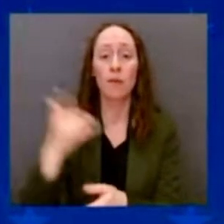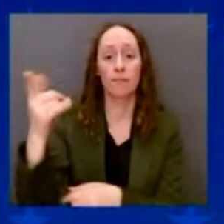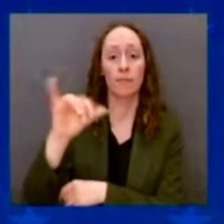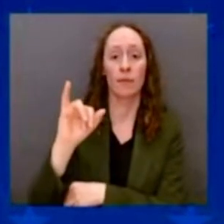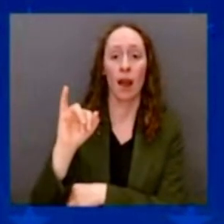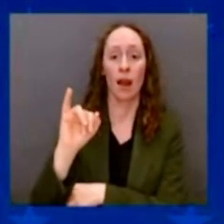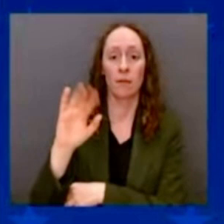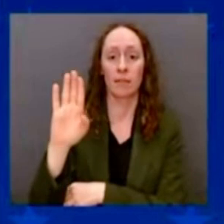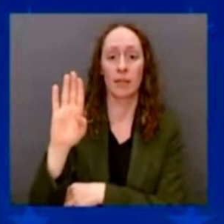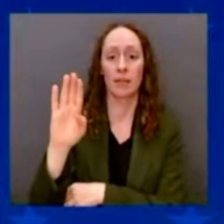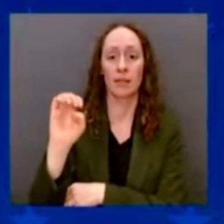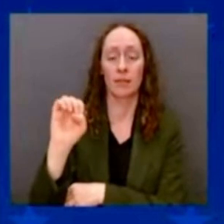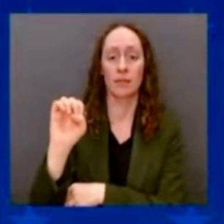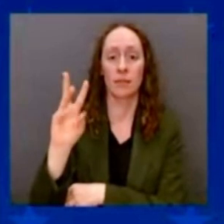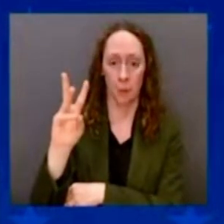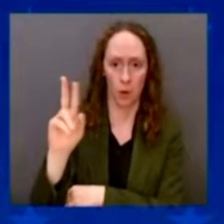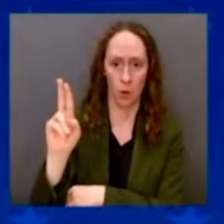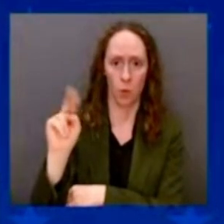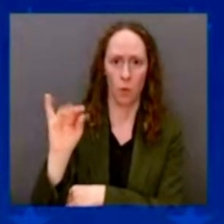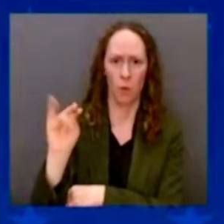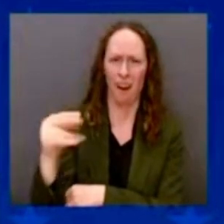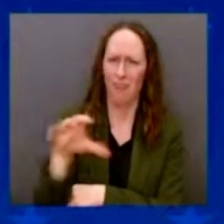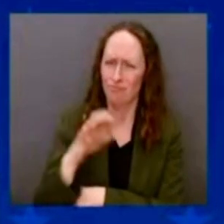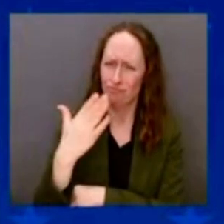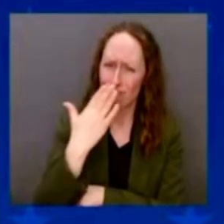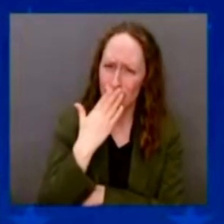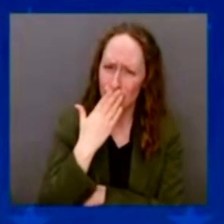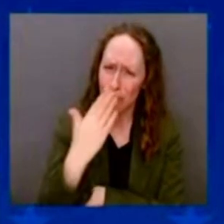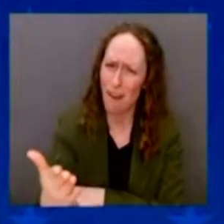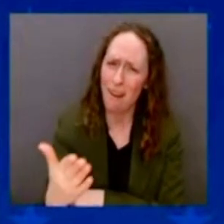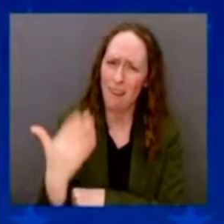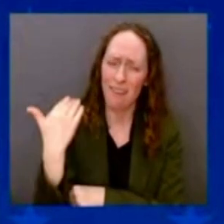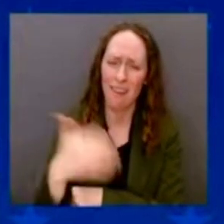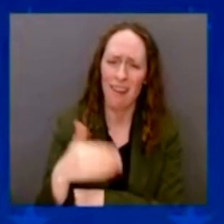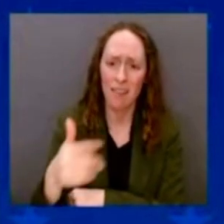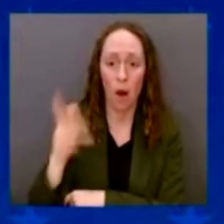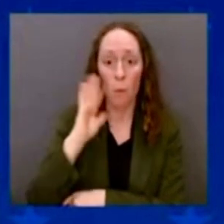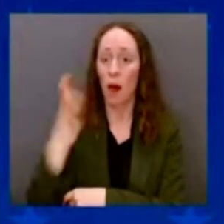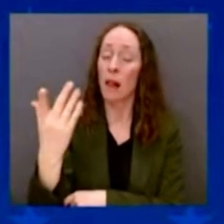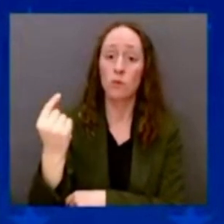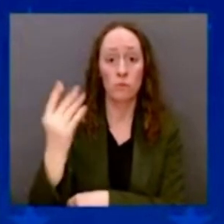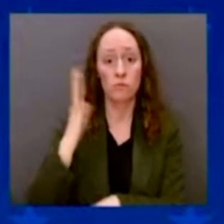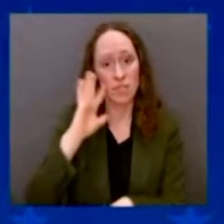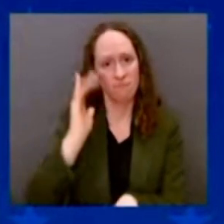500,000 charging stations all across America.